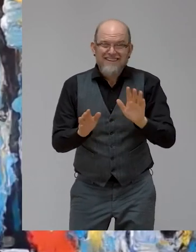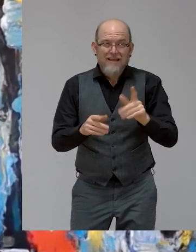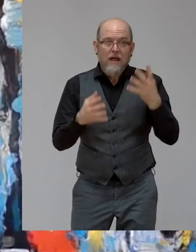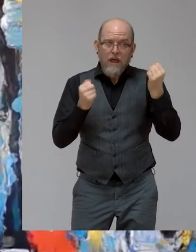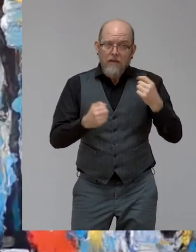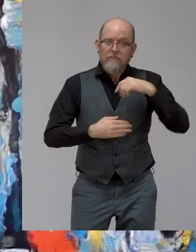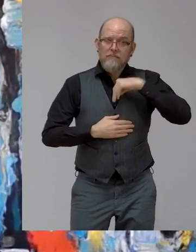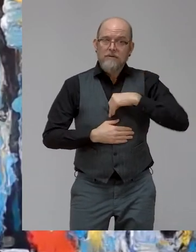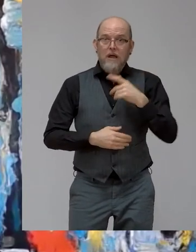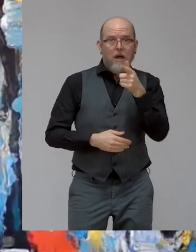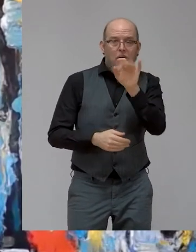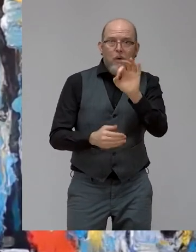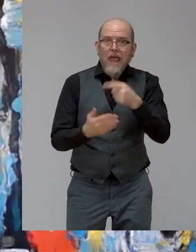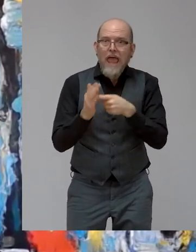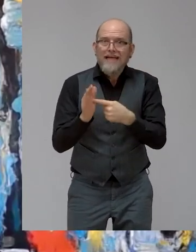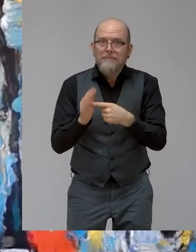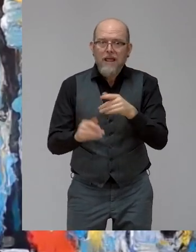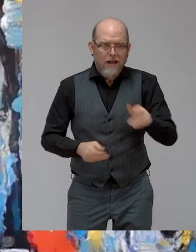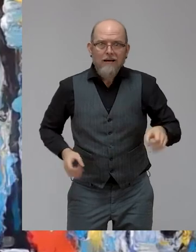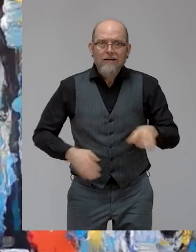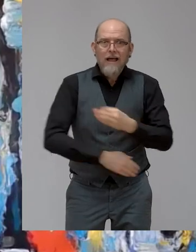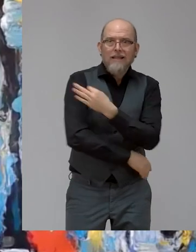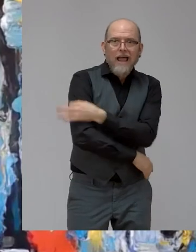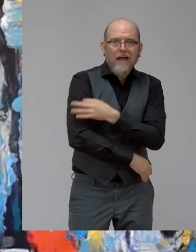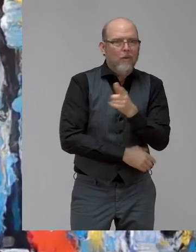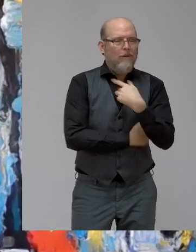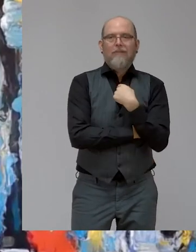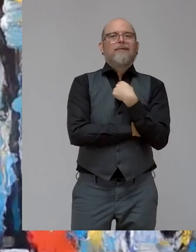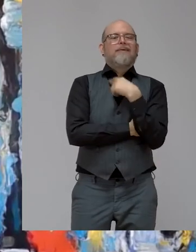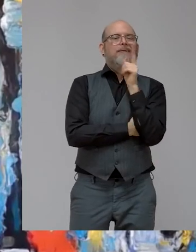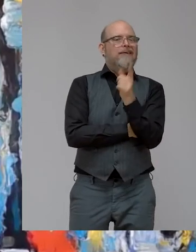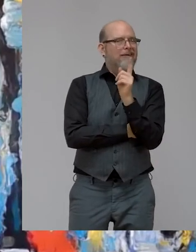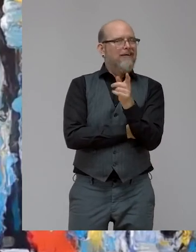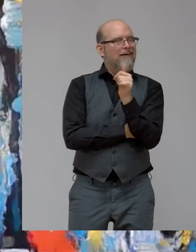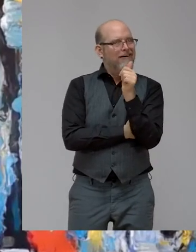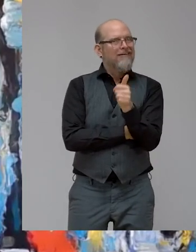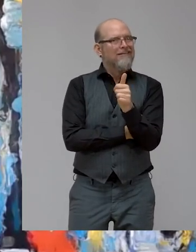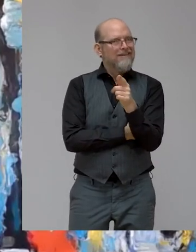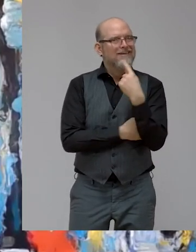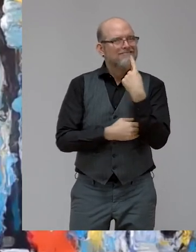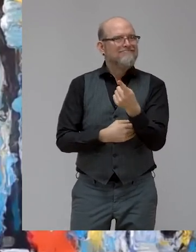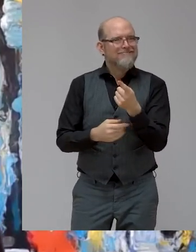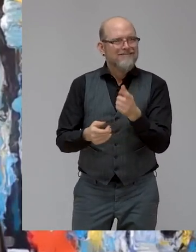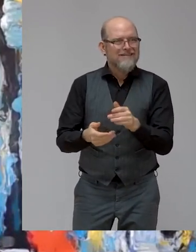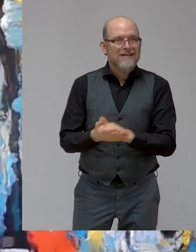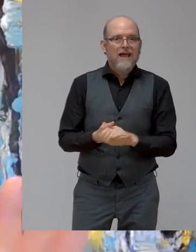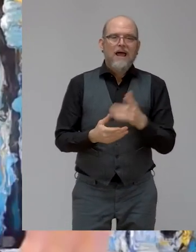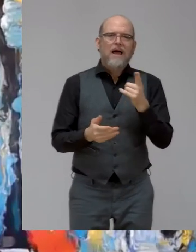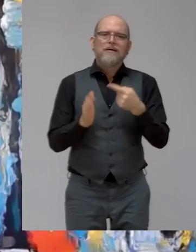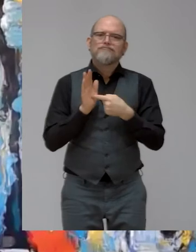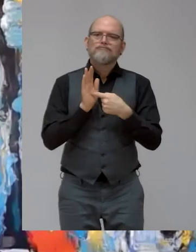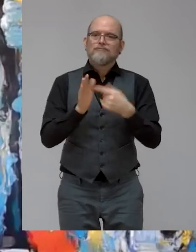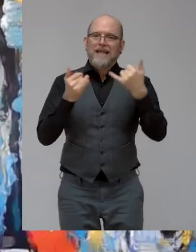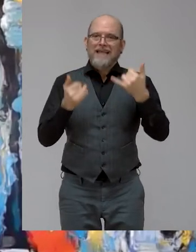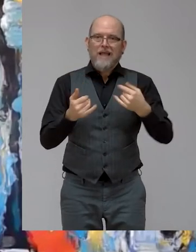for that. Yuval, what is your tip for today? You know, I'll hear one for tomorrow and the day after that. But for